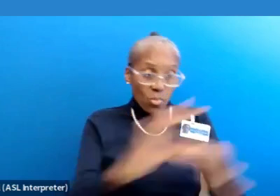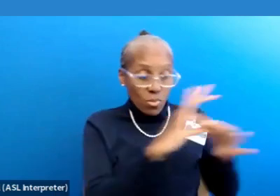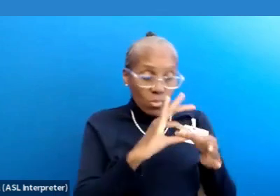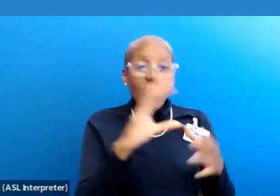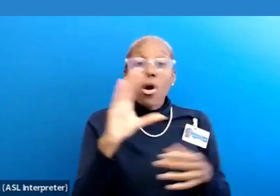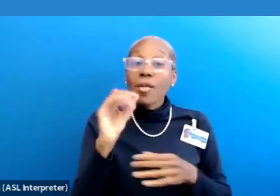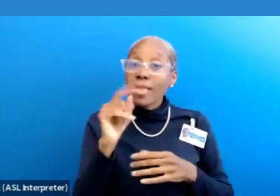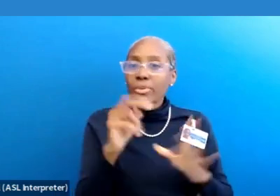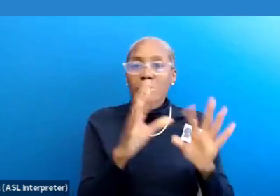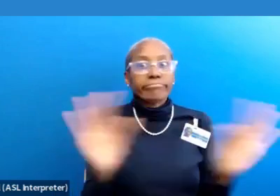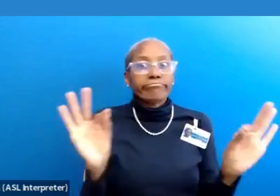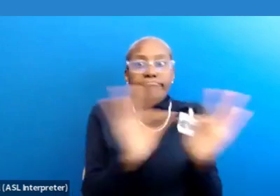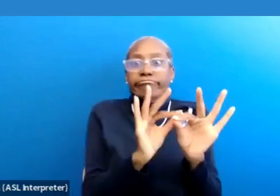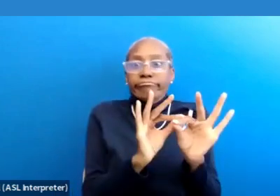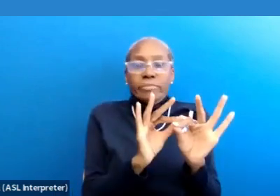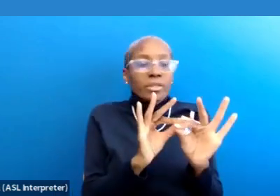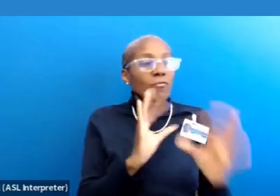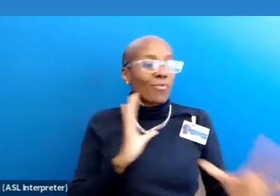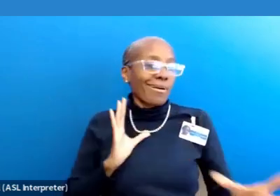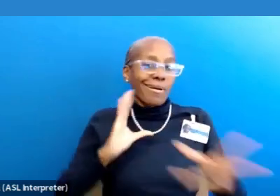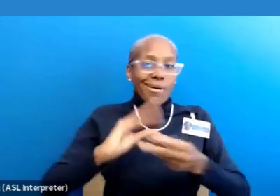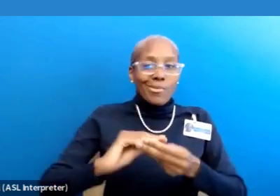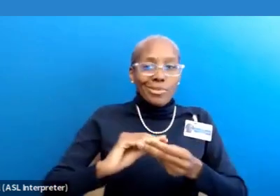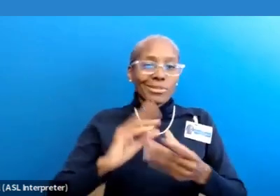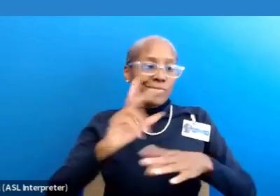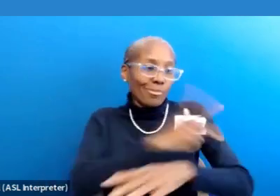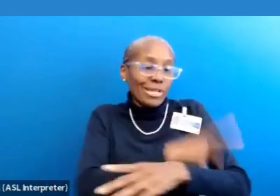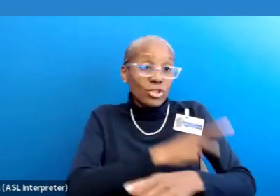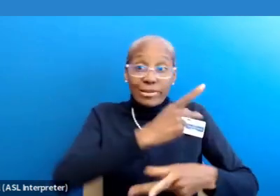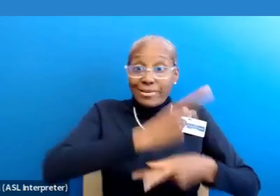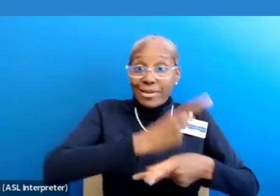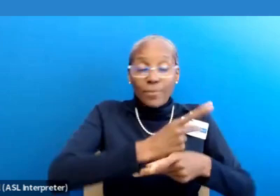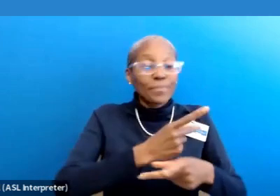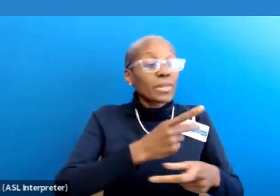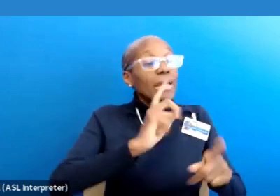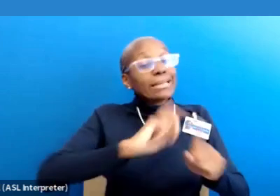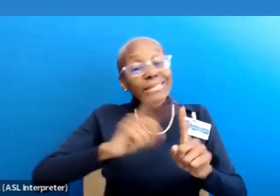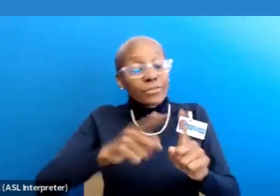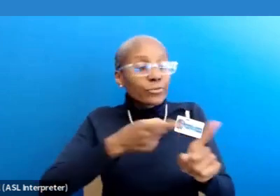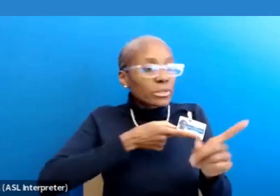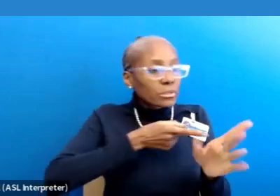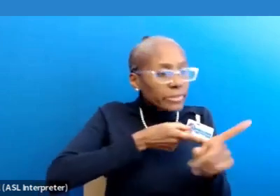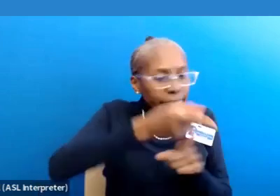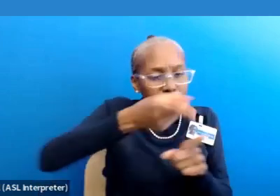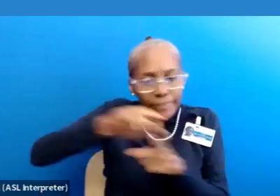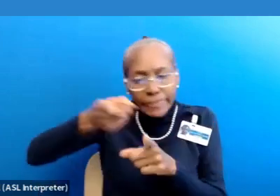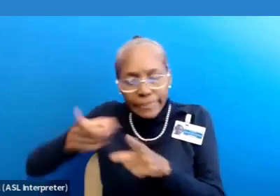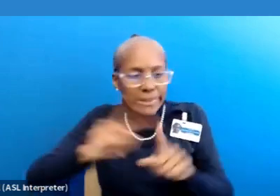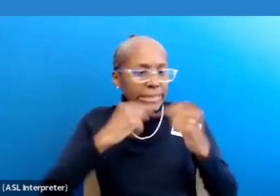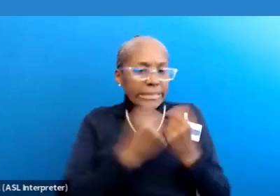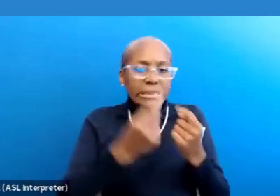is vital for comprehensive patient care. Interprofessional teams can foster a culture of peer feedback,